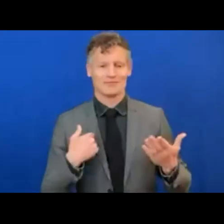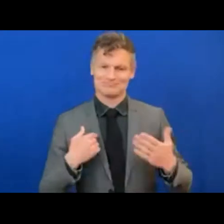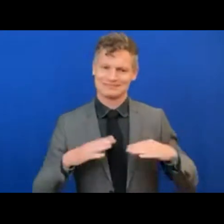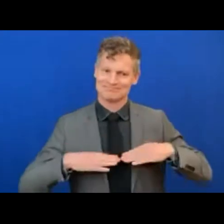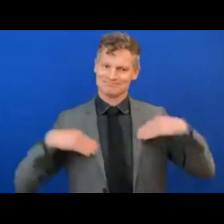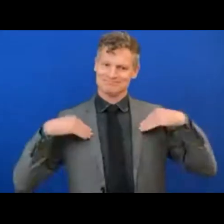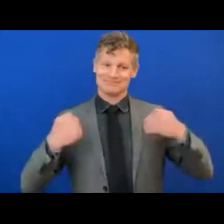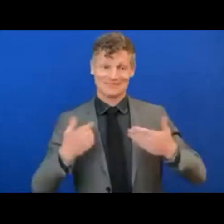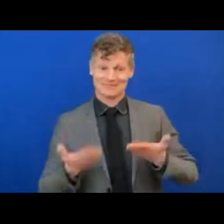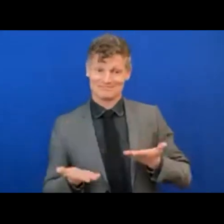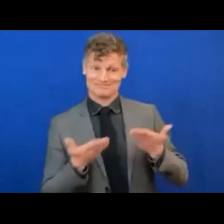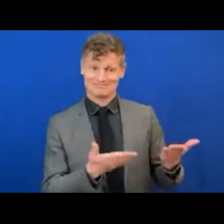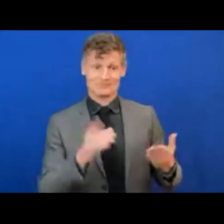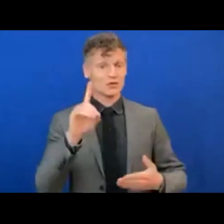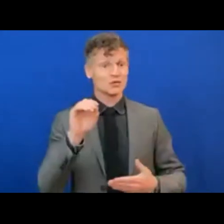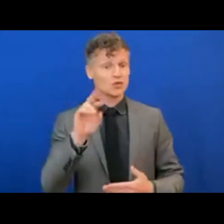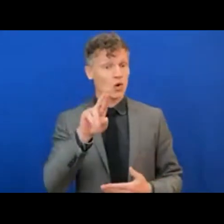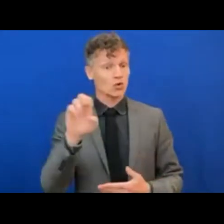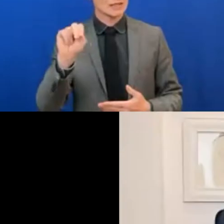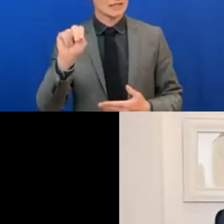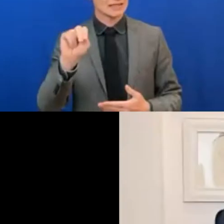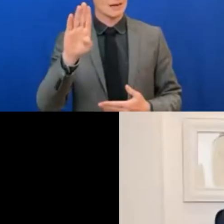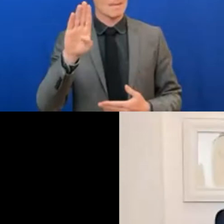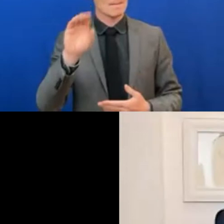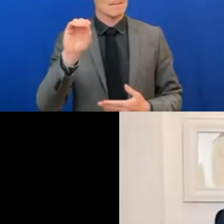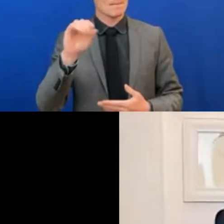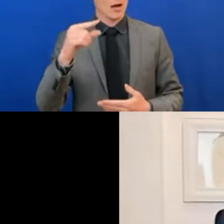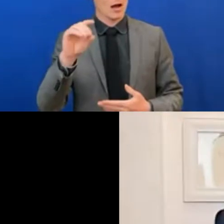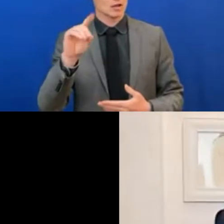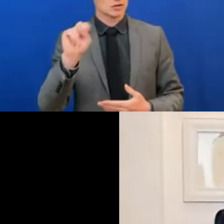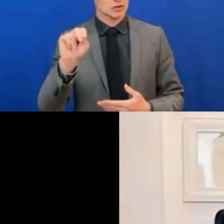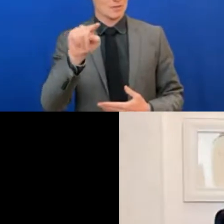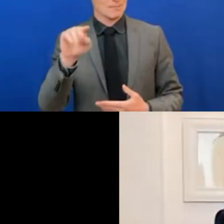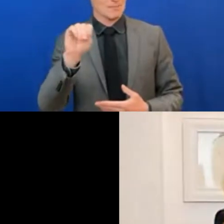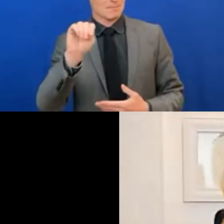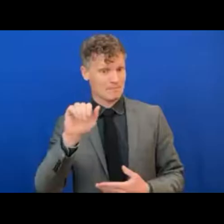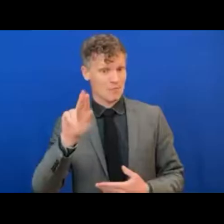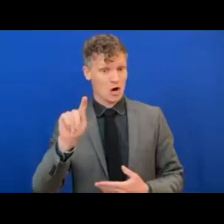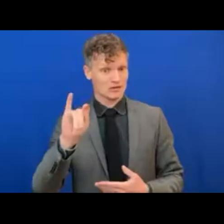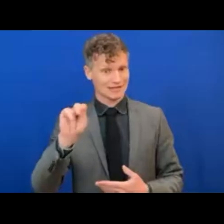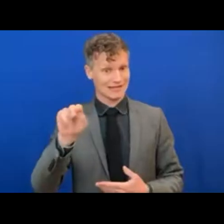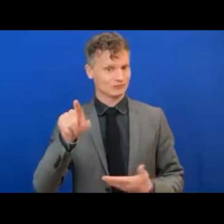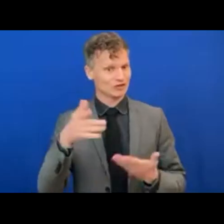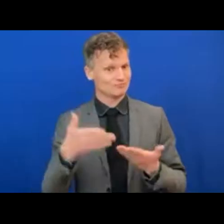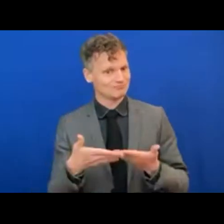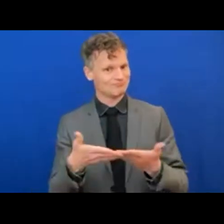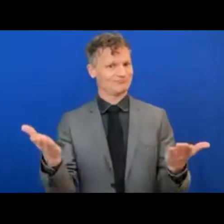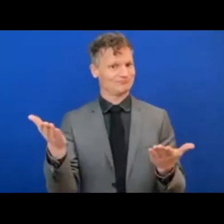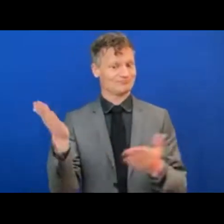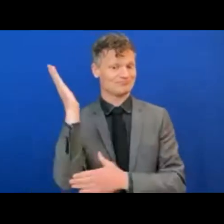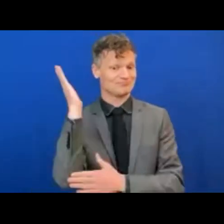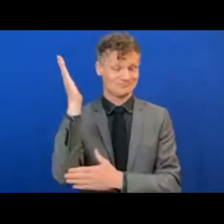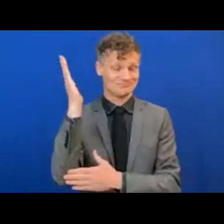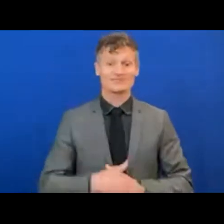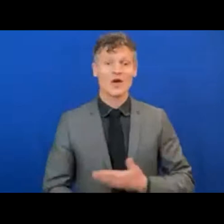to Doreen Bogdan-Martin for her opening remarks. Take it away, Doreen. Thank you, David. So, good morning, good afternoon,